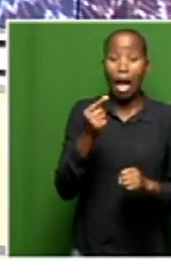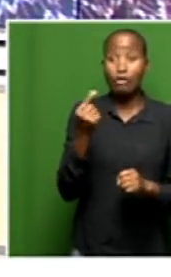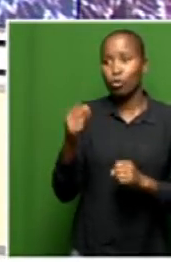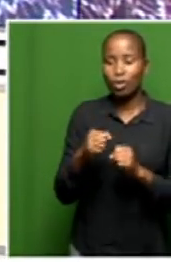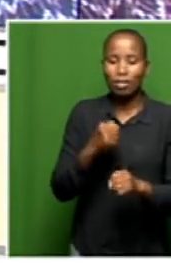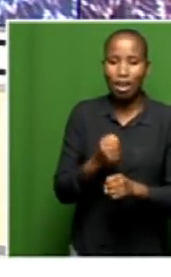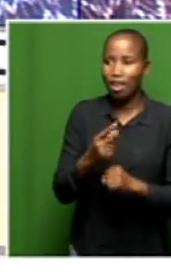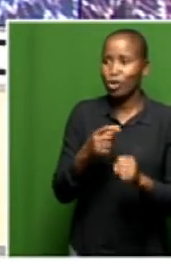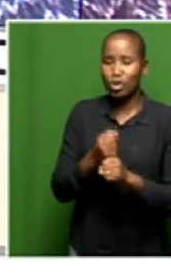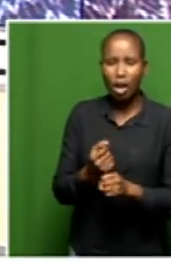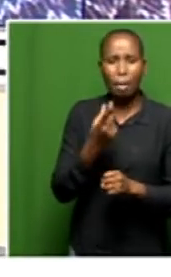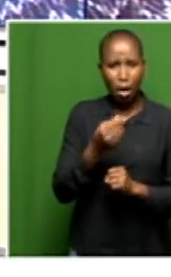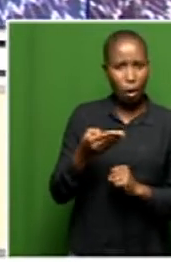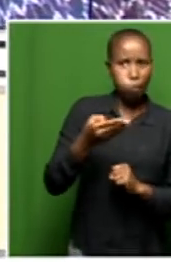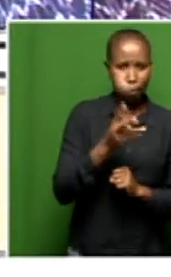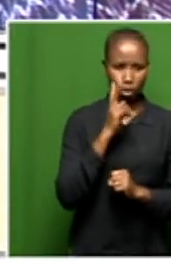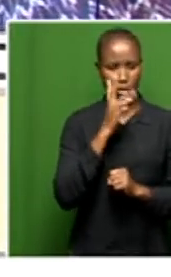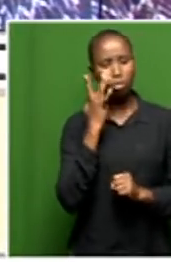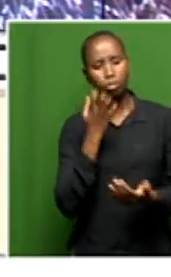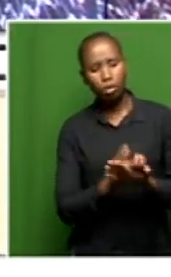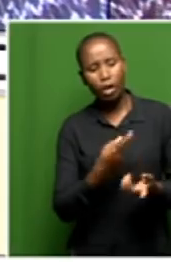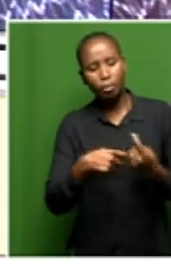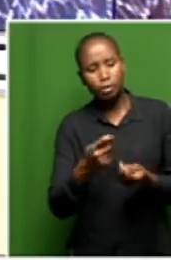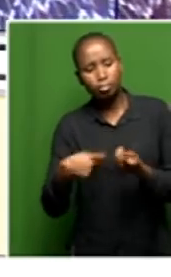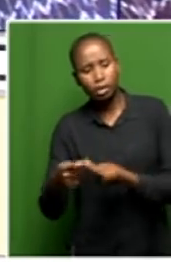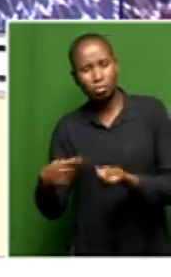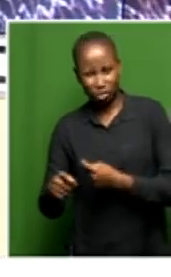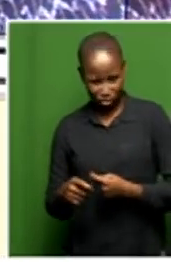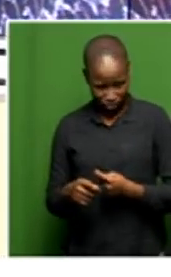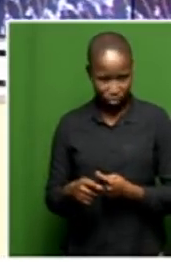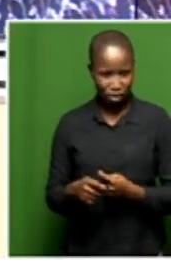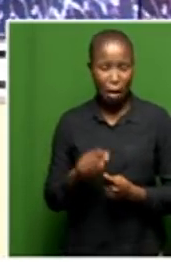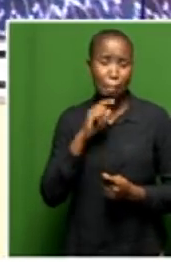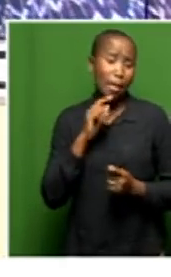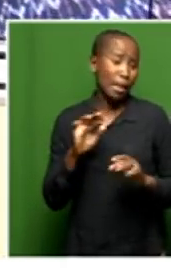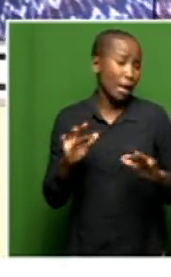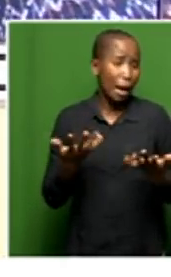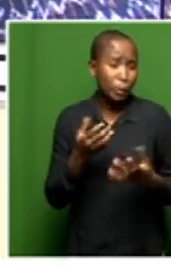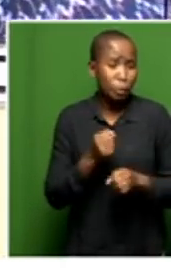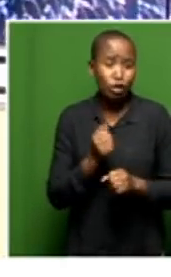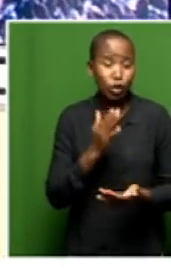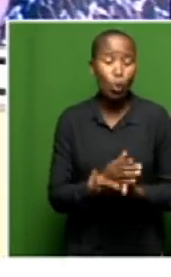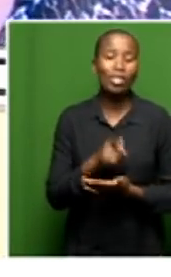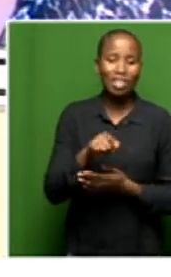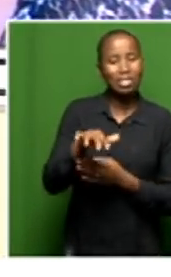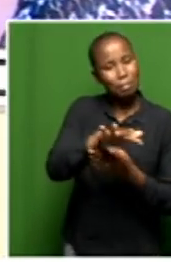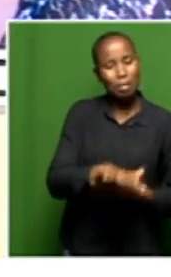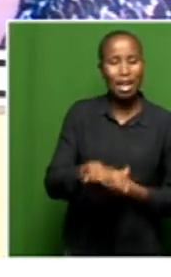there's been money spent on this facility. So how much would it take to make sure that it is compliant?